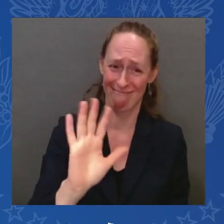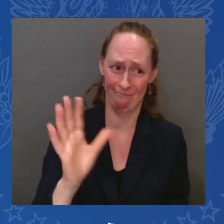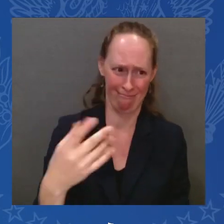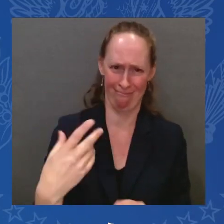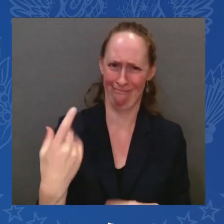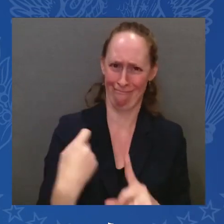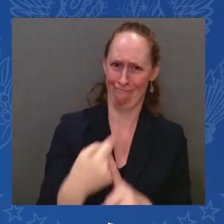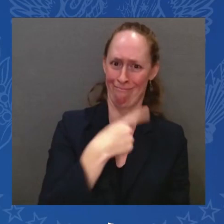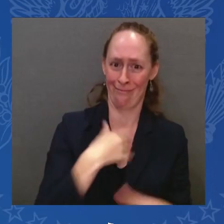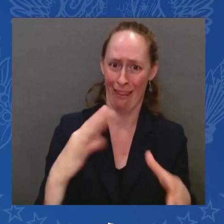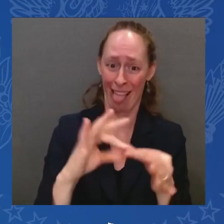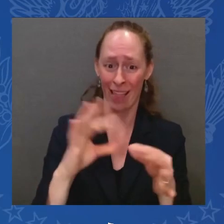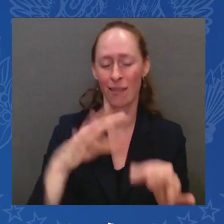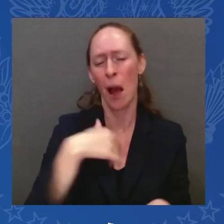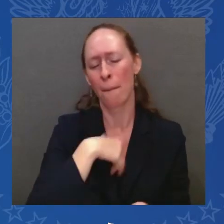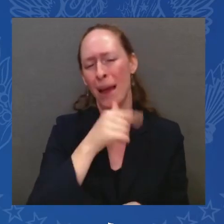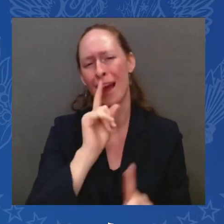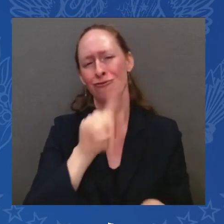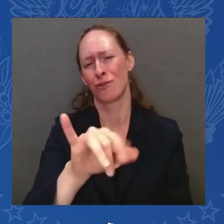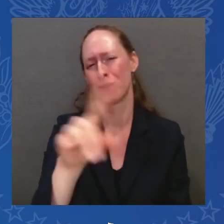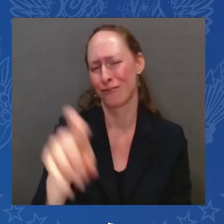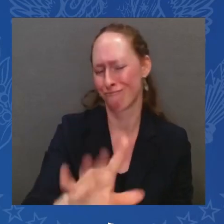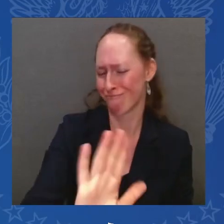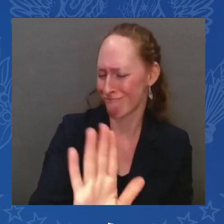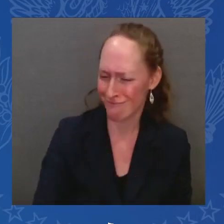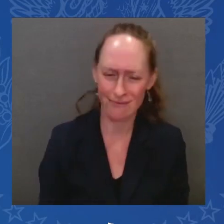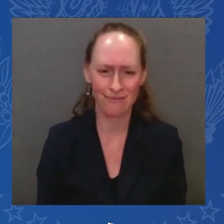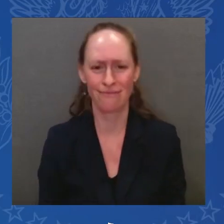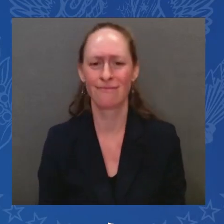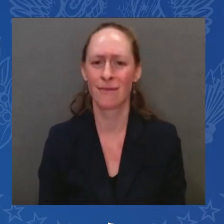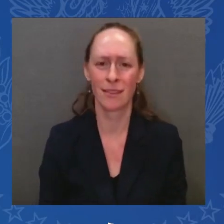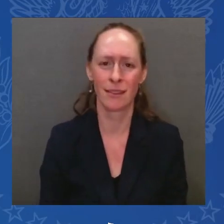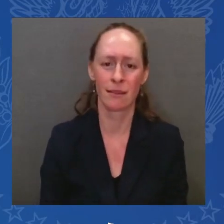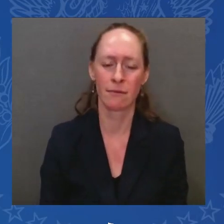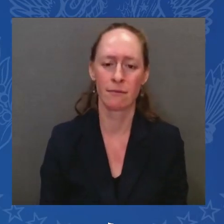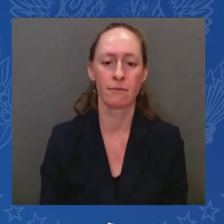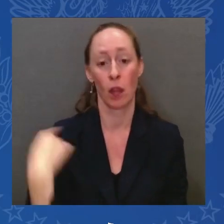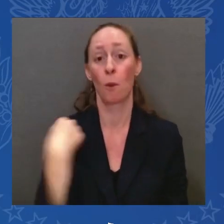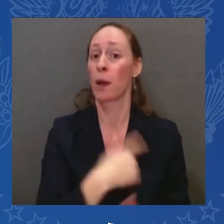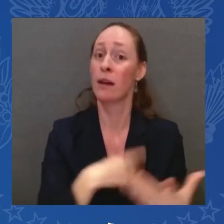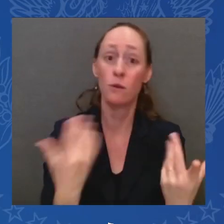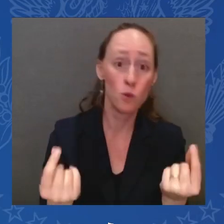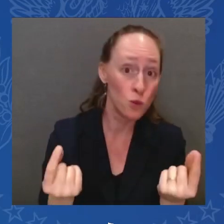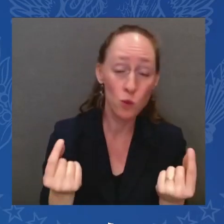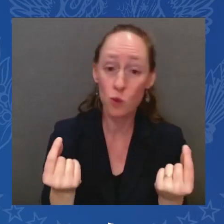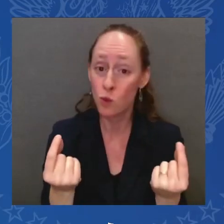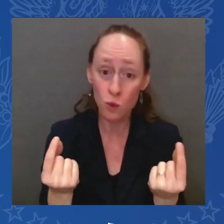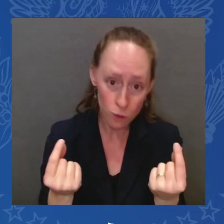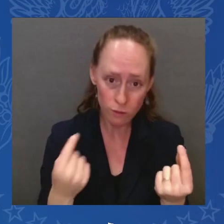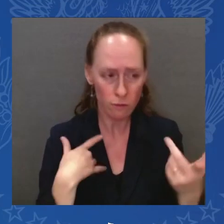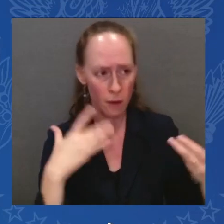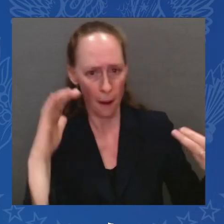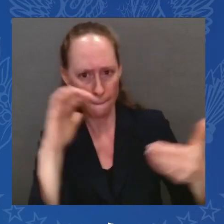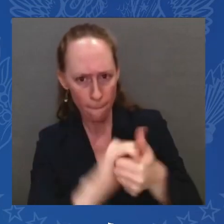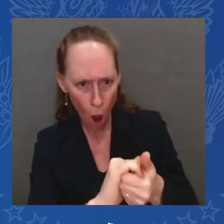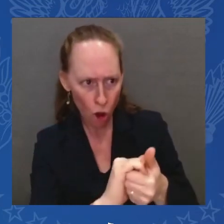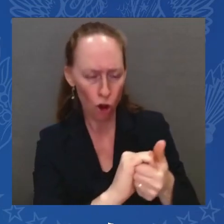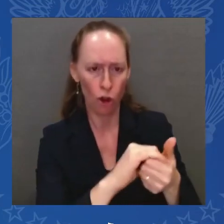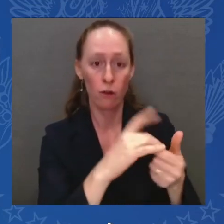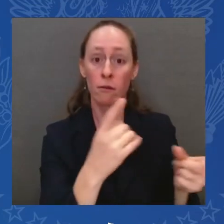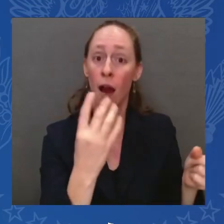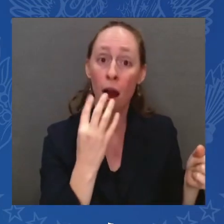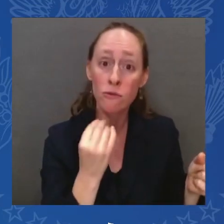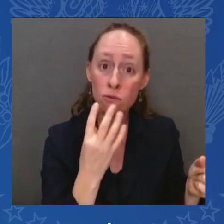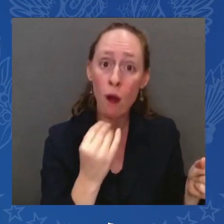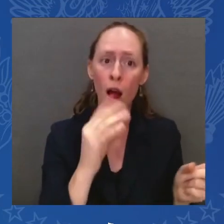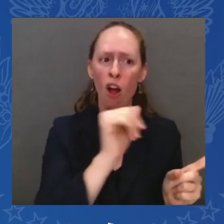days ahead, we're going to continue to work closely with our partners in Israel and around the world to ensure Israel has what it needs to defend its citizens and cities